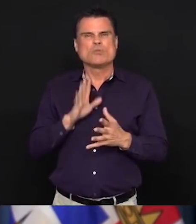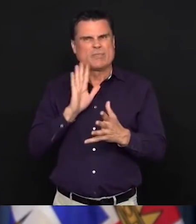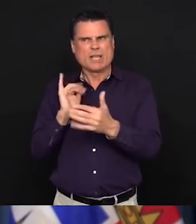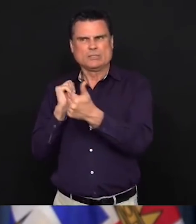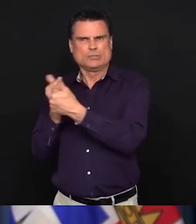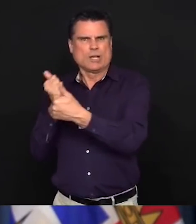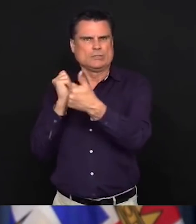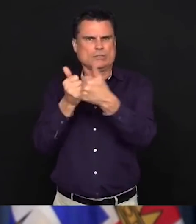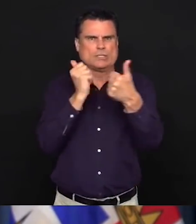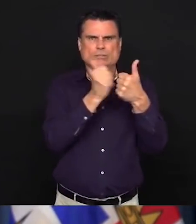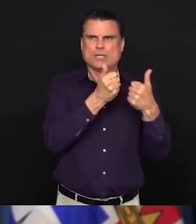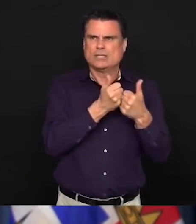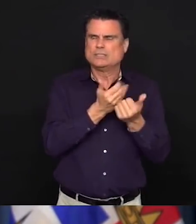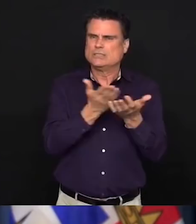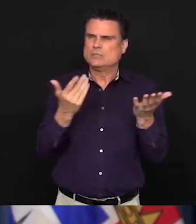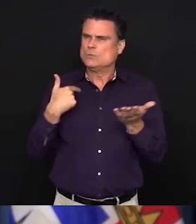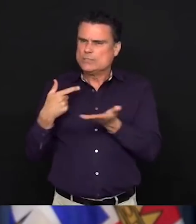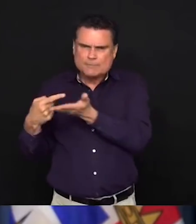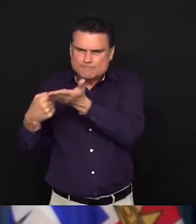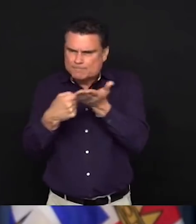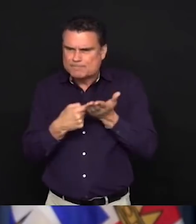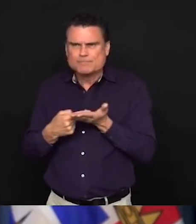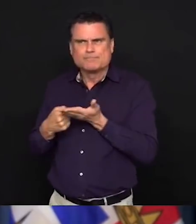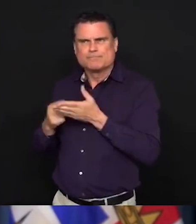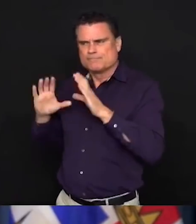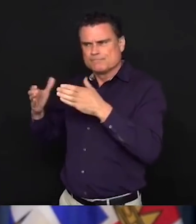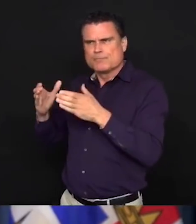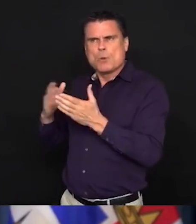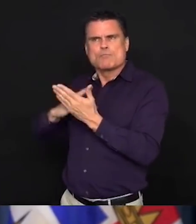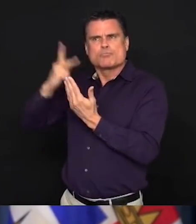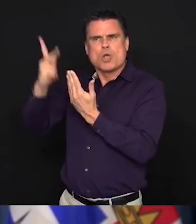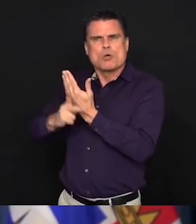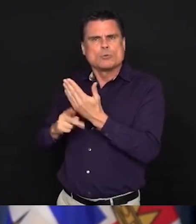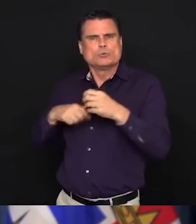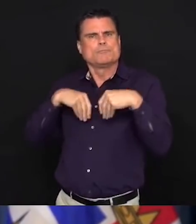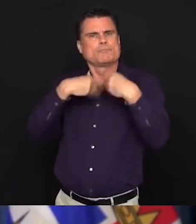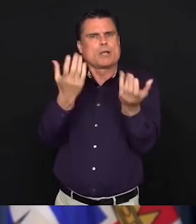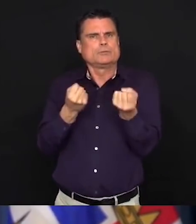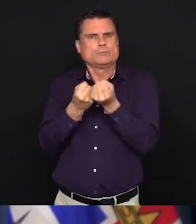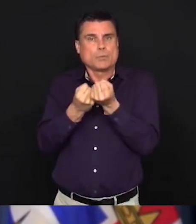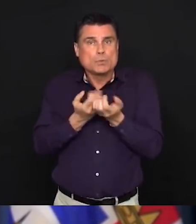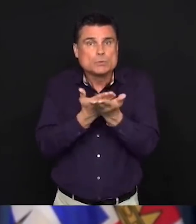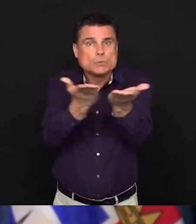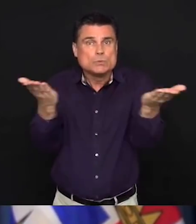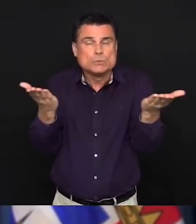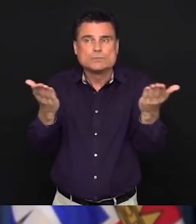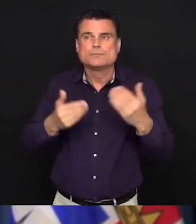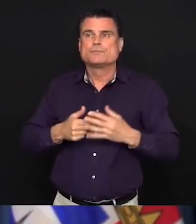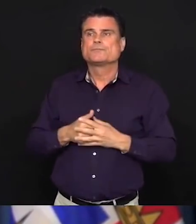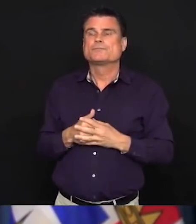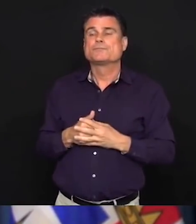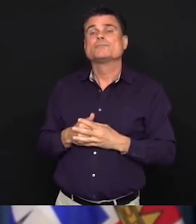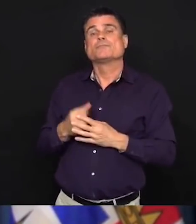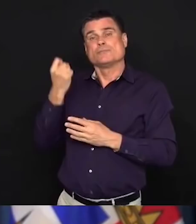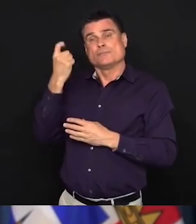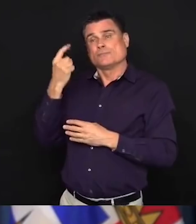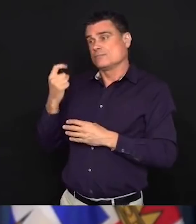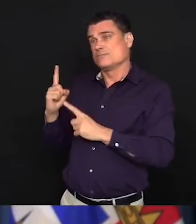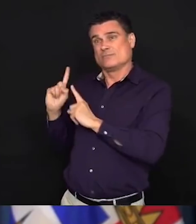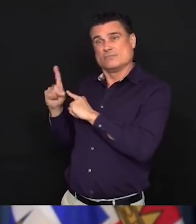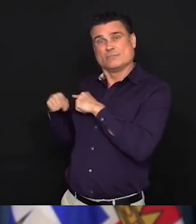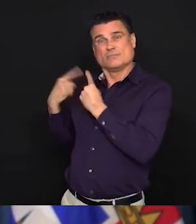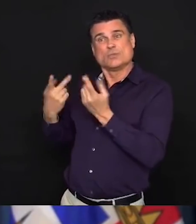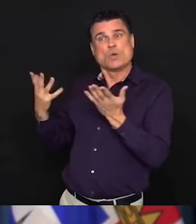ensure that people are staying in place, to ensure that our borders are safe, to ensure we're doing everything we can to help people financially.